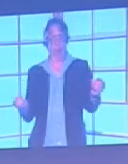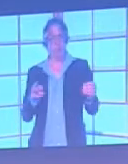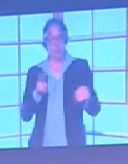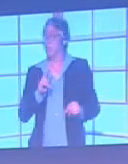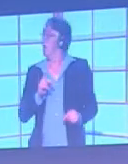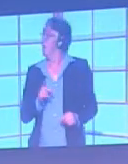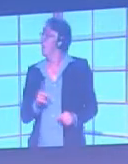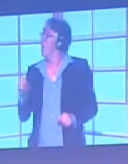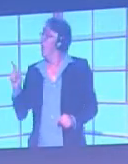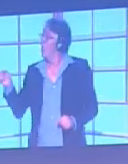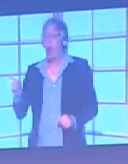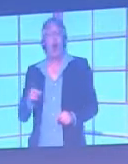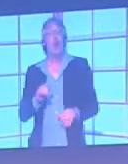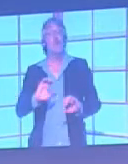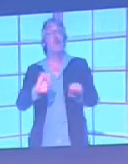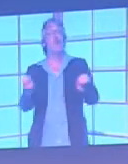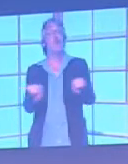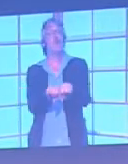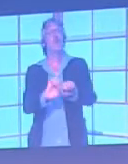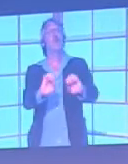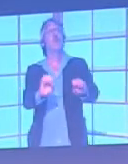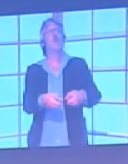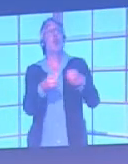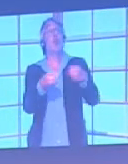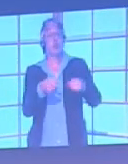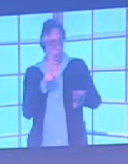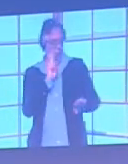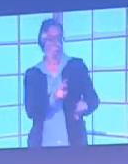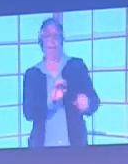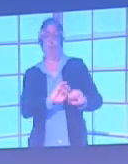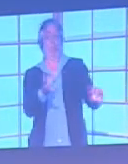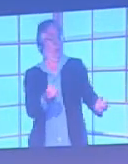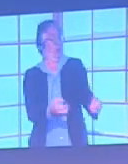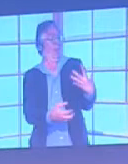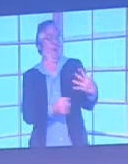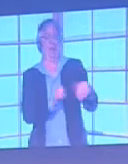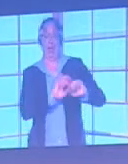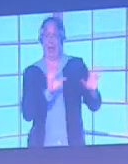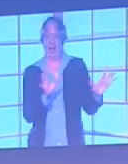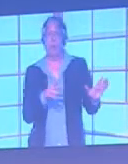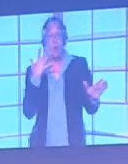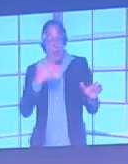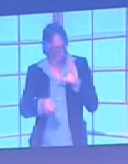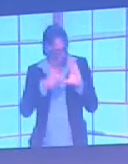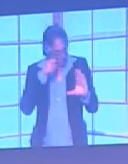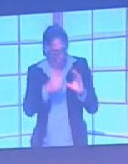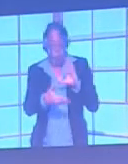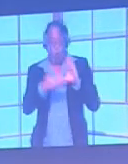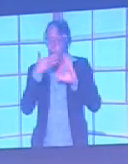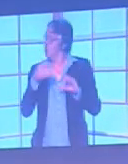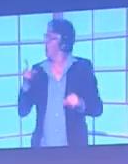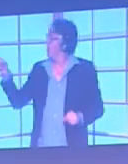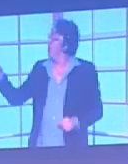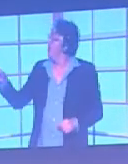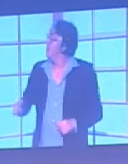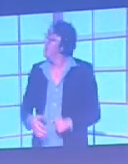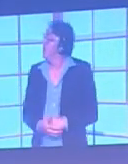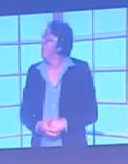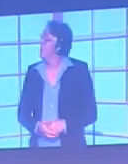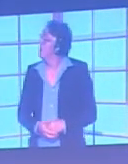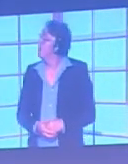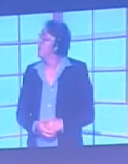shoes stand out. Sorry, I should call them boots. Here it is again in close up and it's not easy to see anyway.